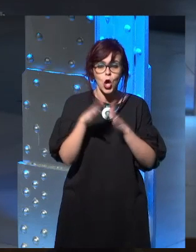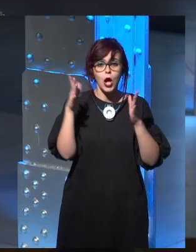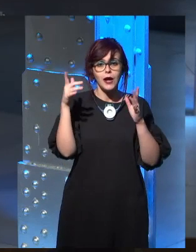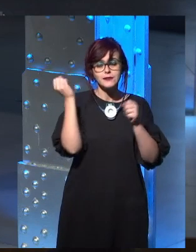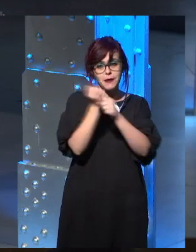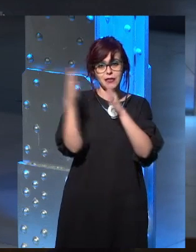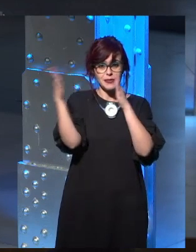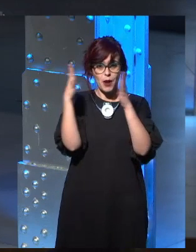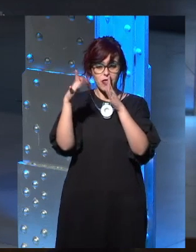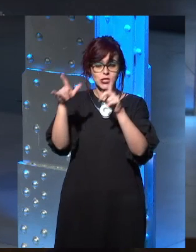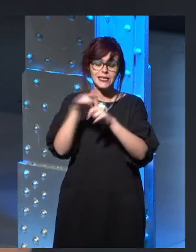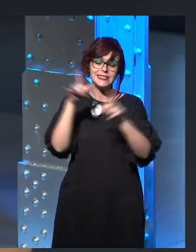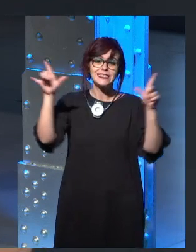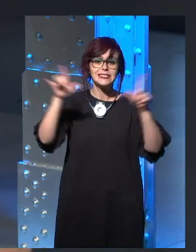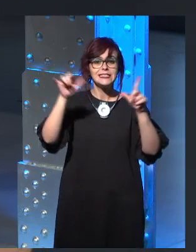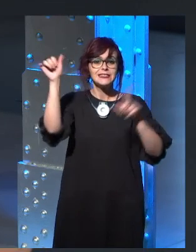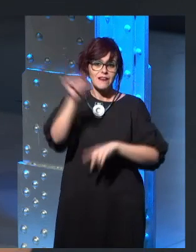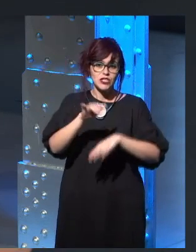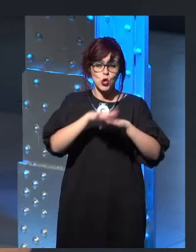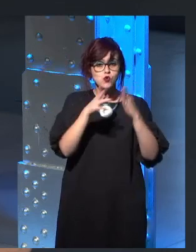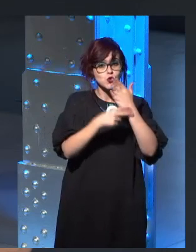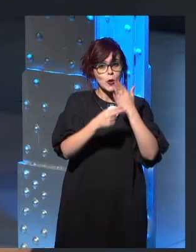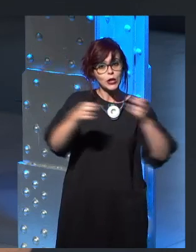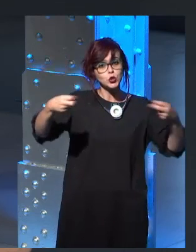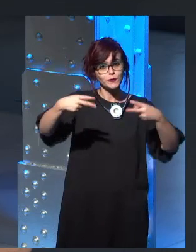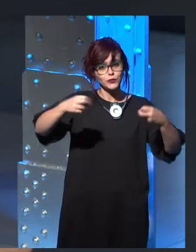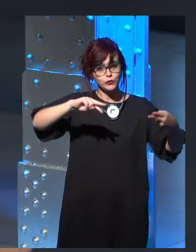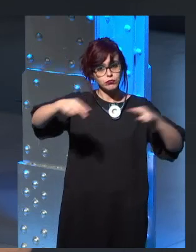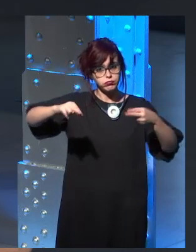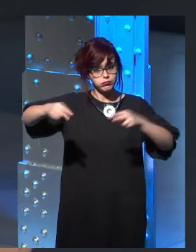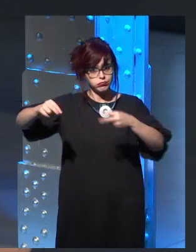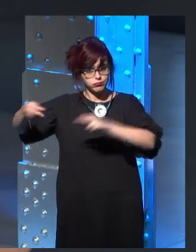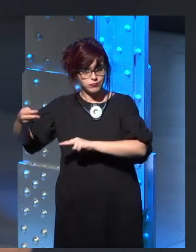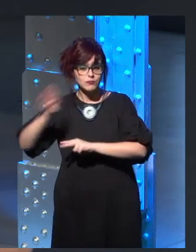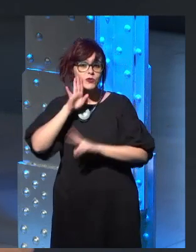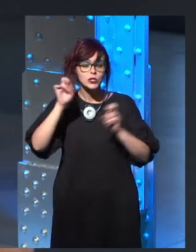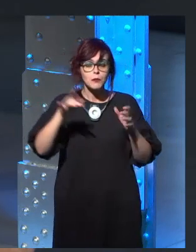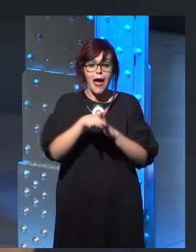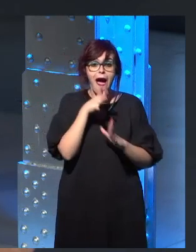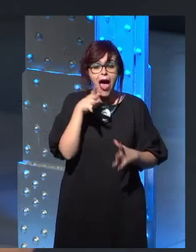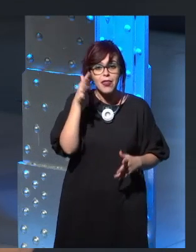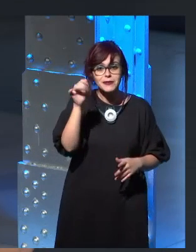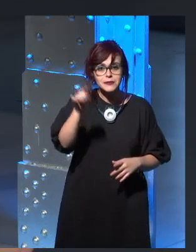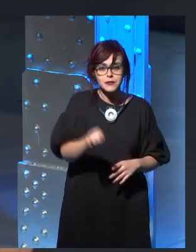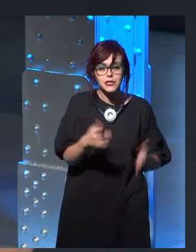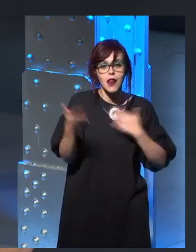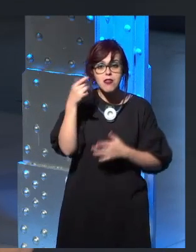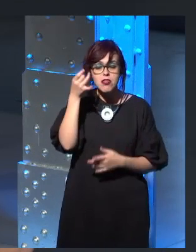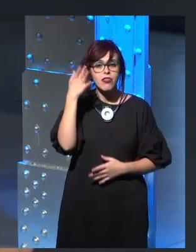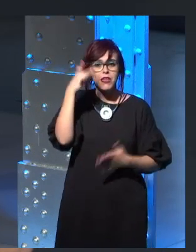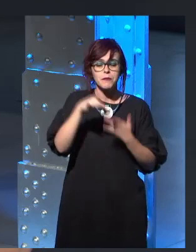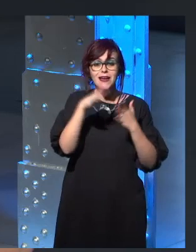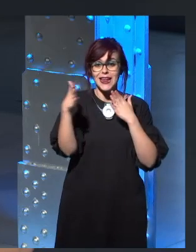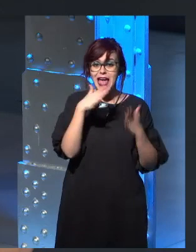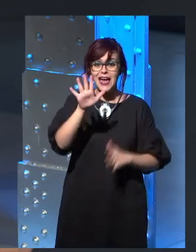So, uh, originally I had intended to, uh, stop after the fifth season as well for much the same reason as Elio,